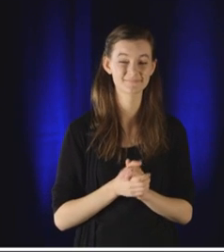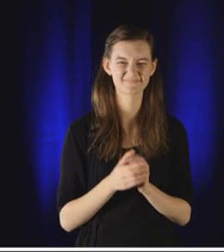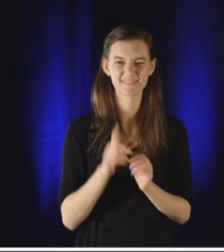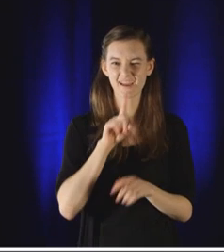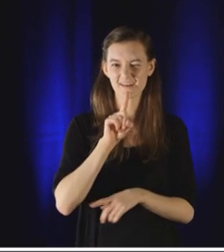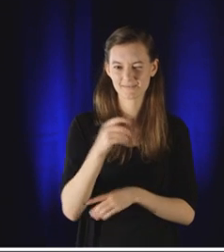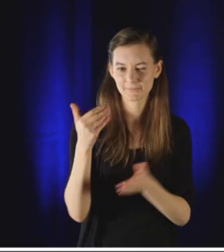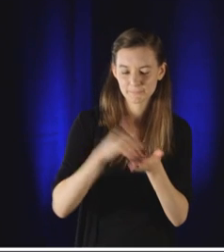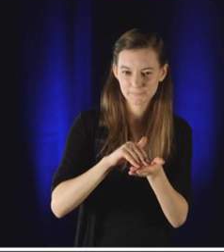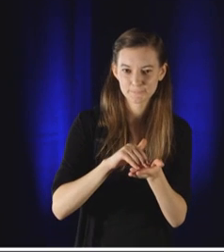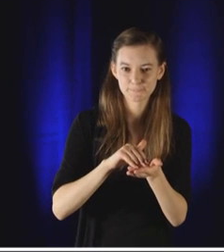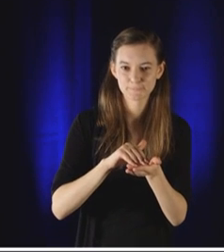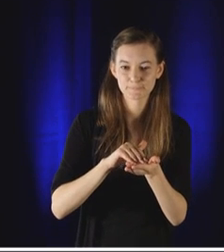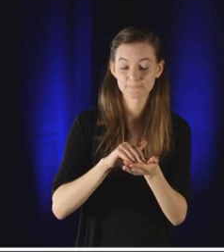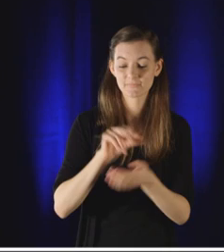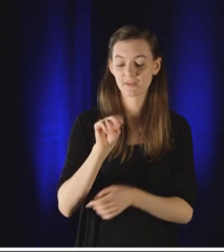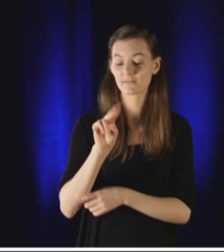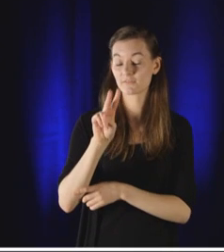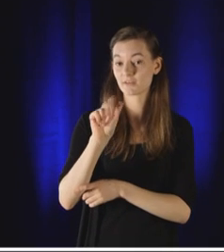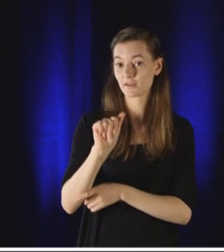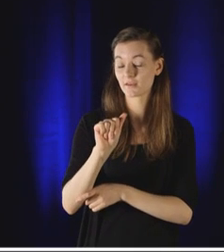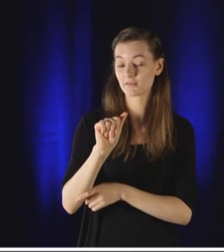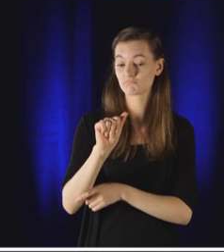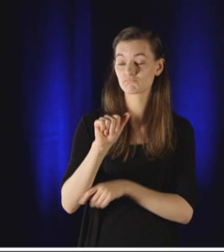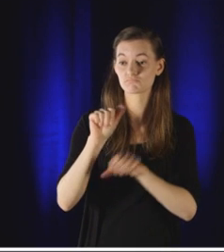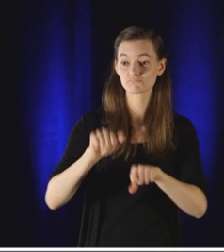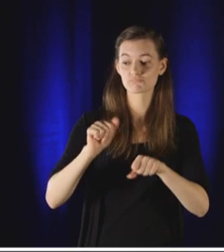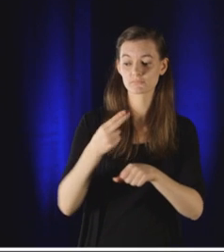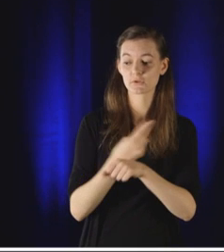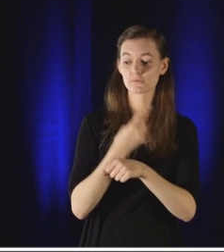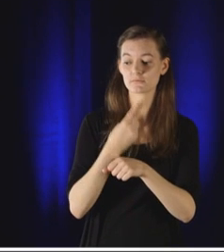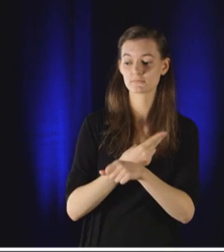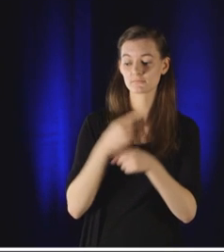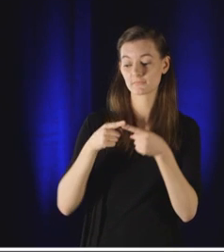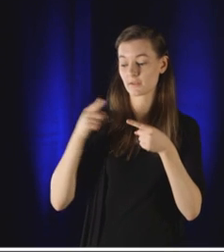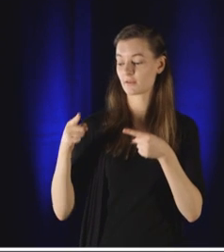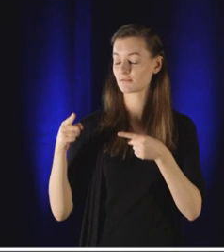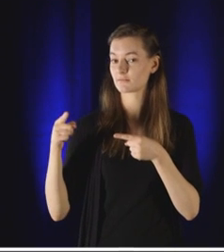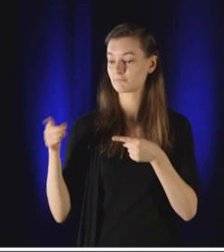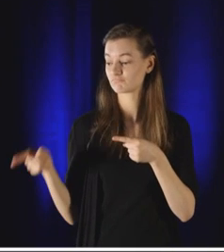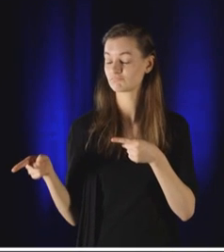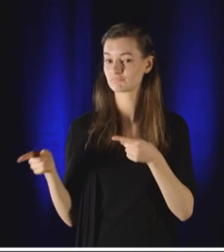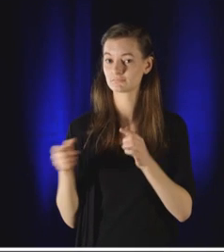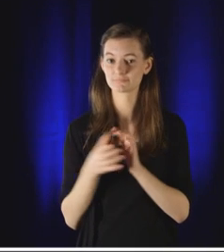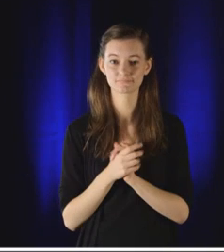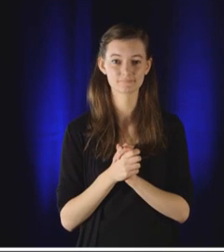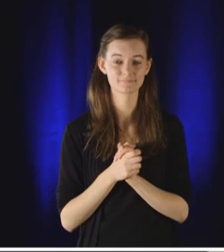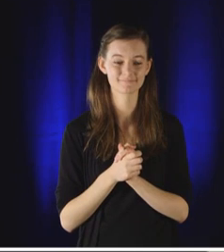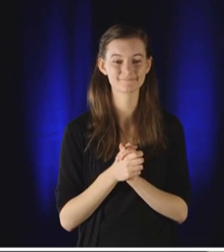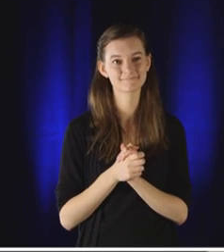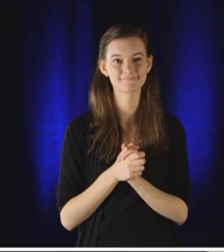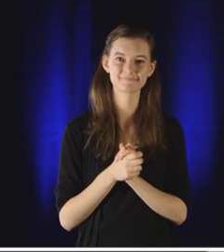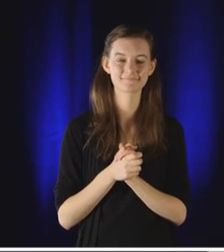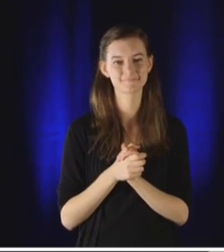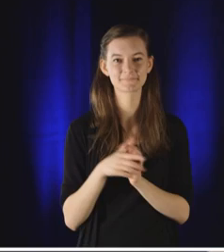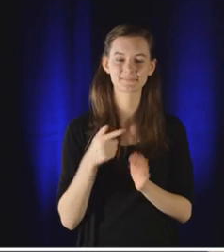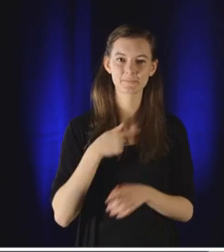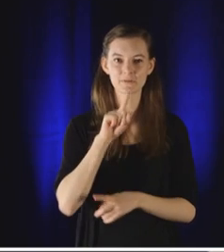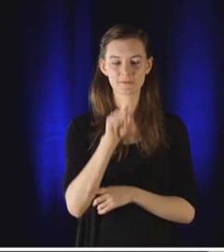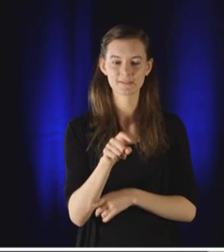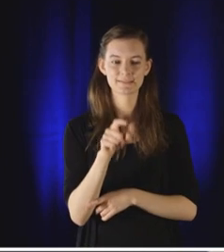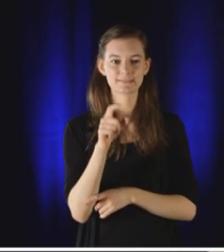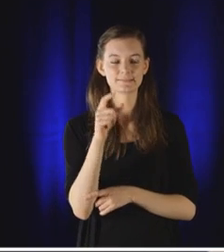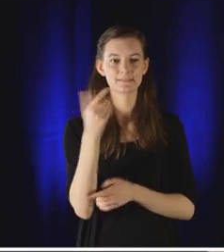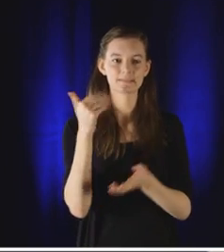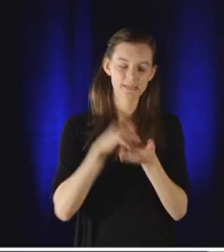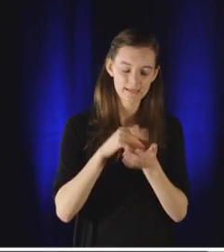So we could ask again, could nonviolent action be used against ISIS? But it